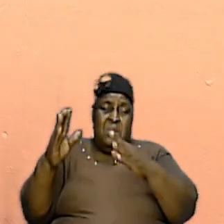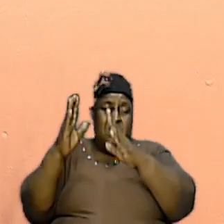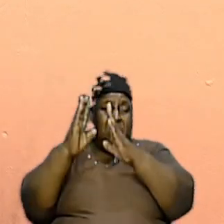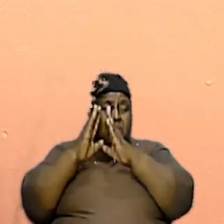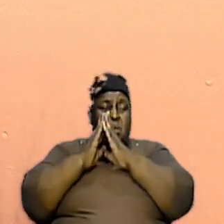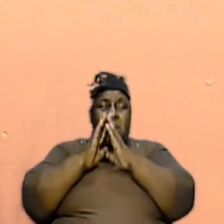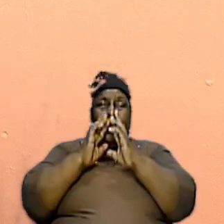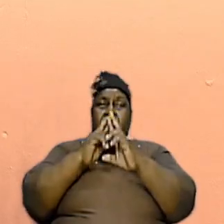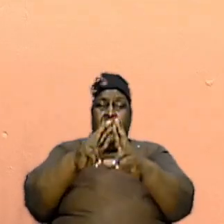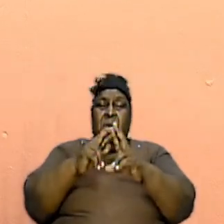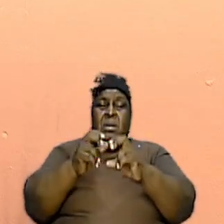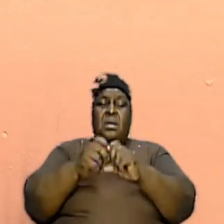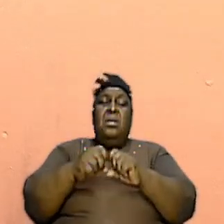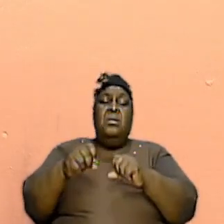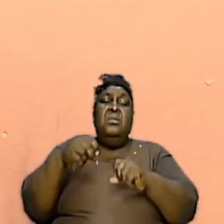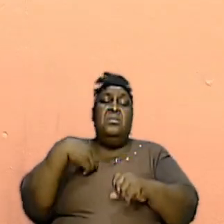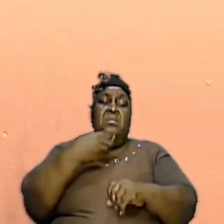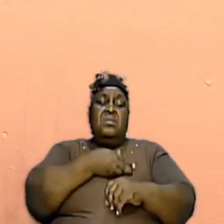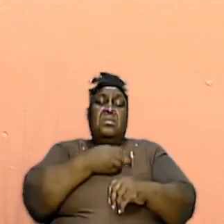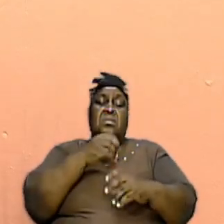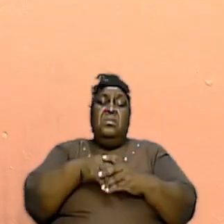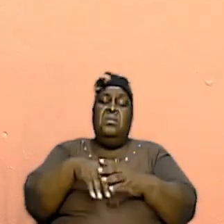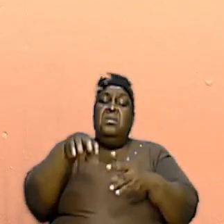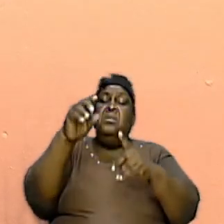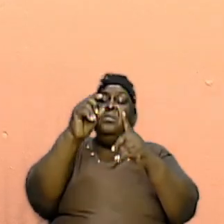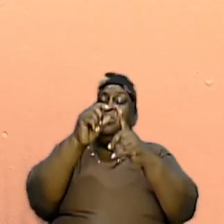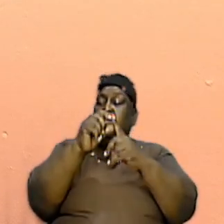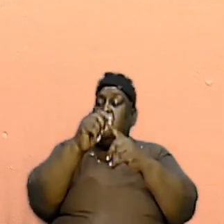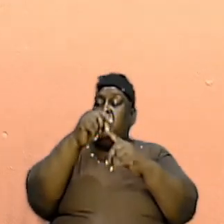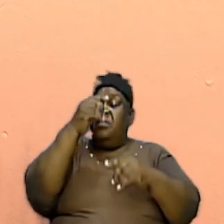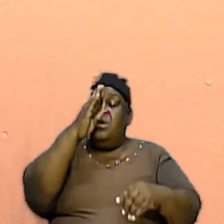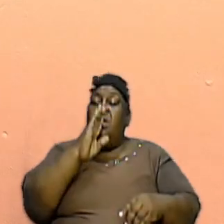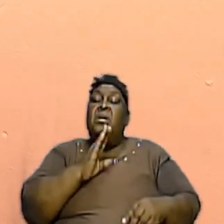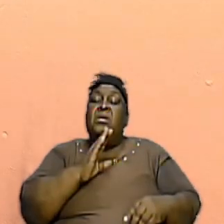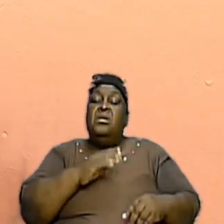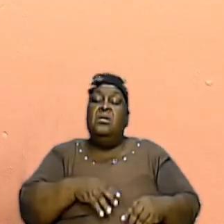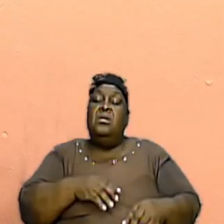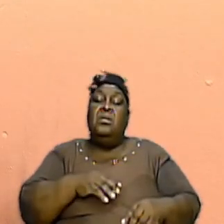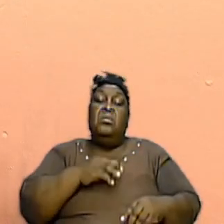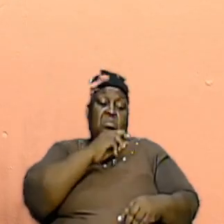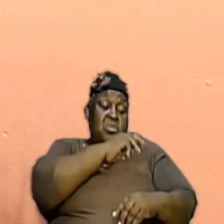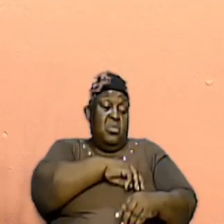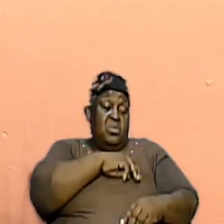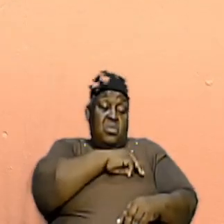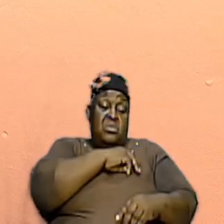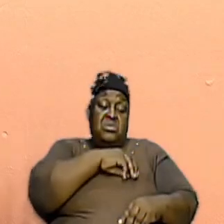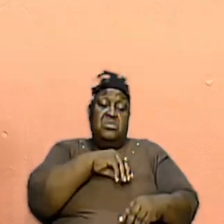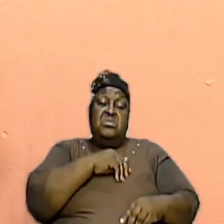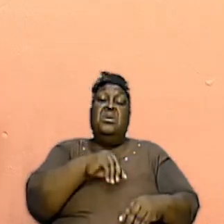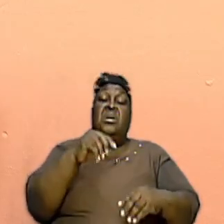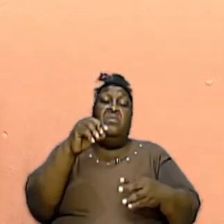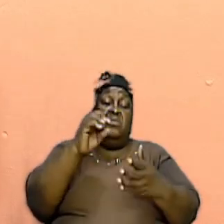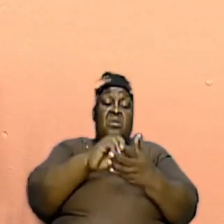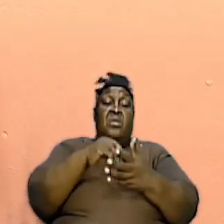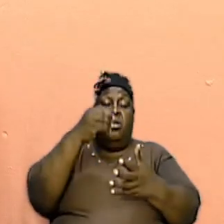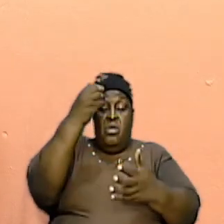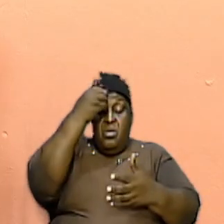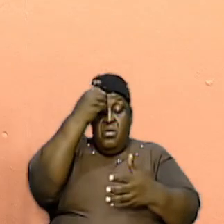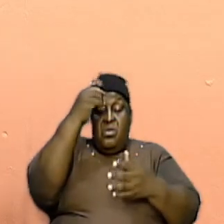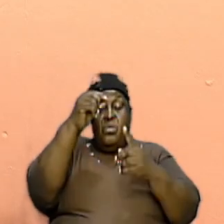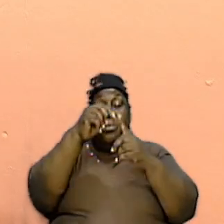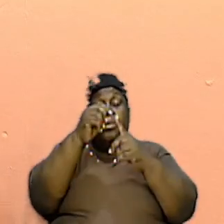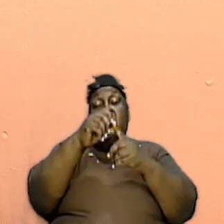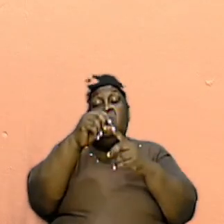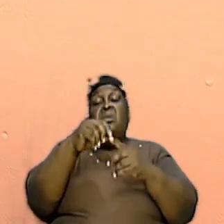and it is in the word. And Moses had to follow the word to the T. the people that were there